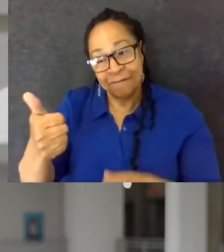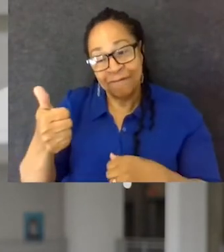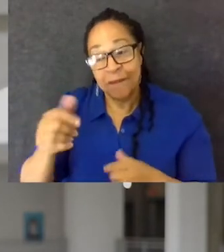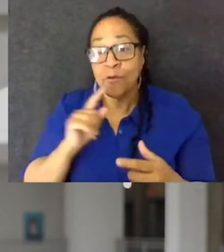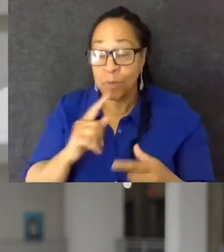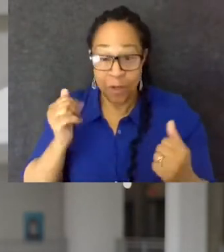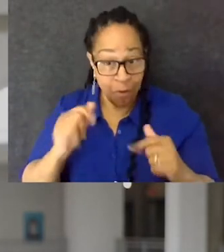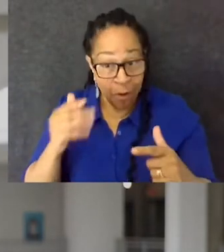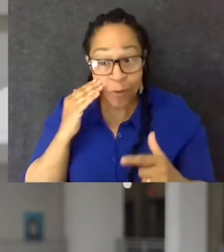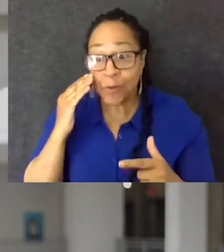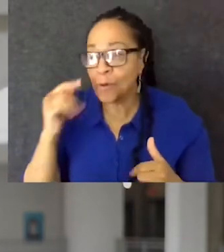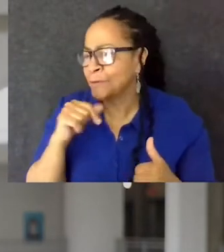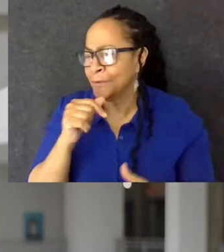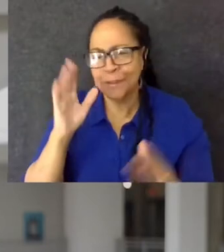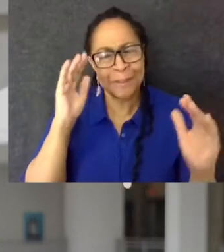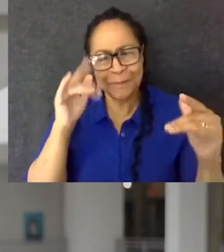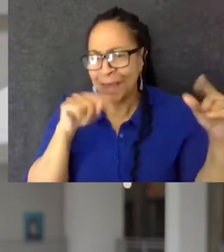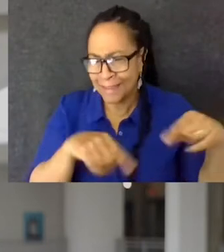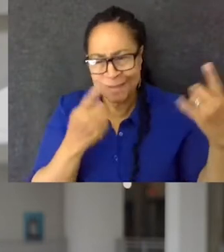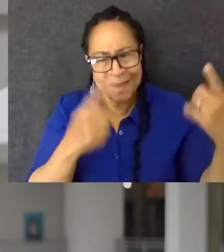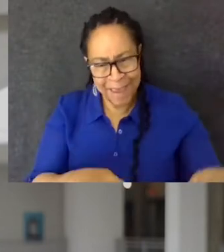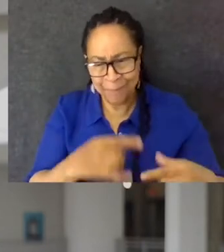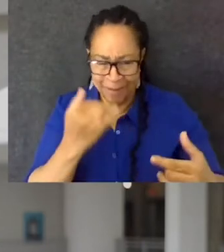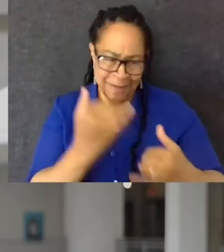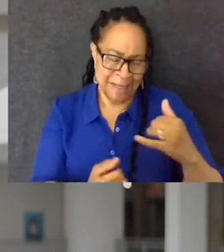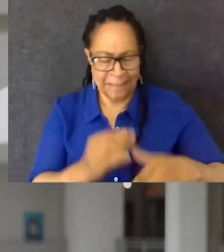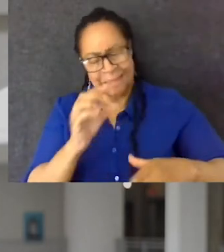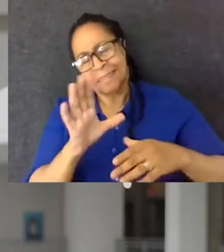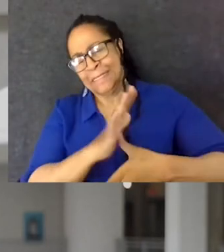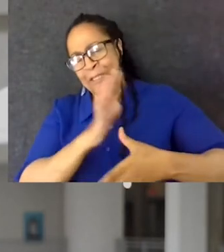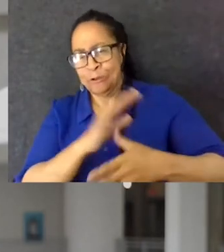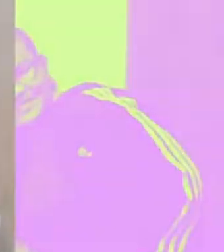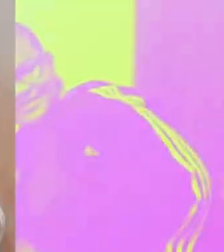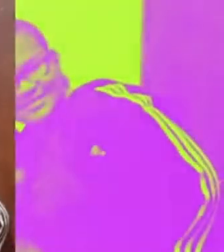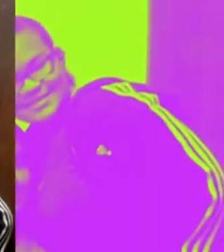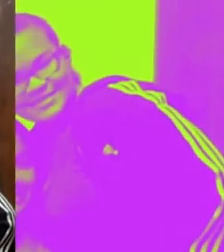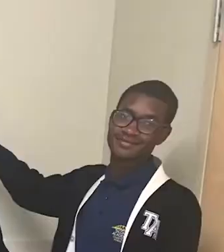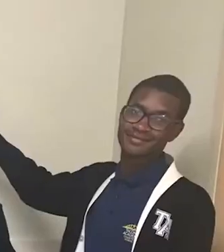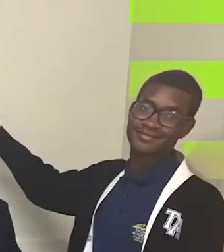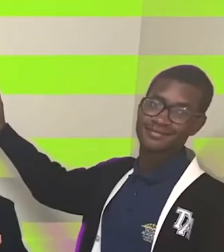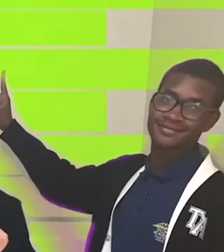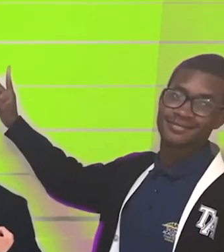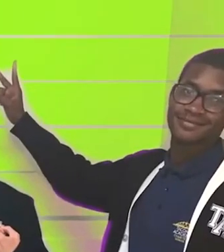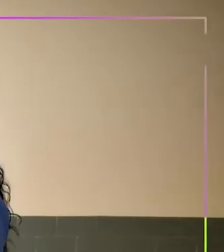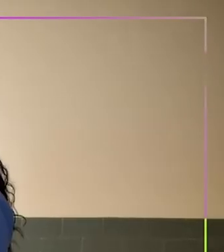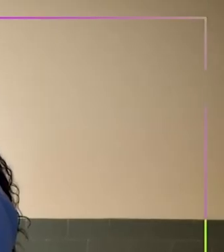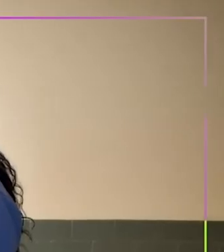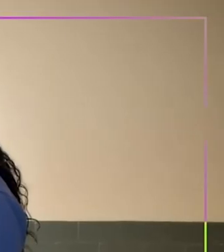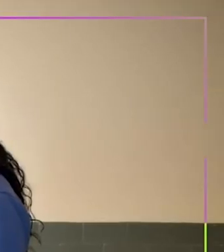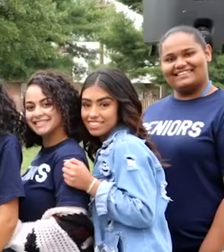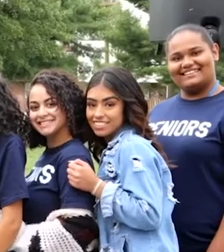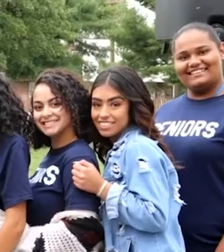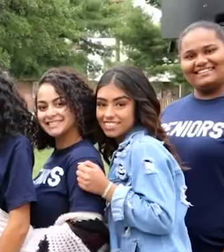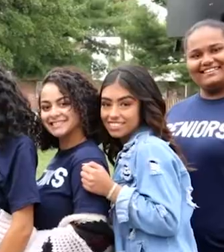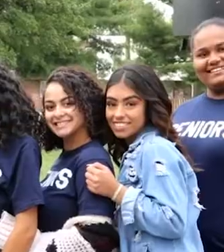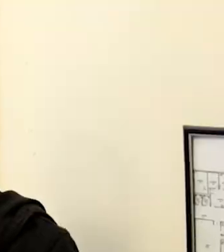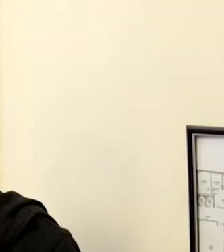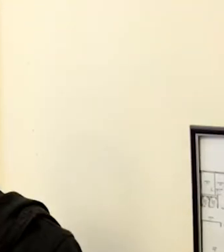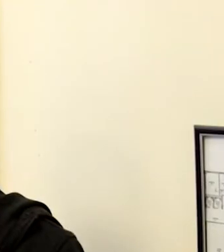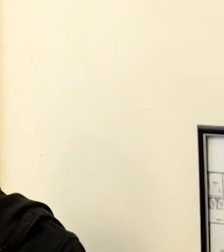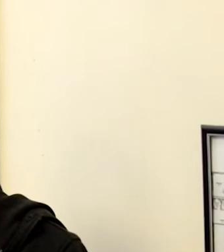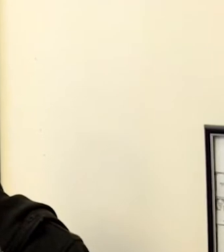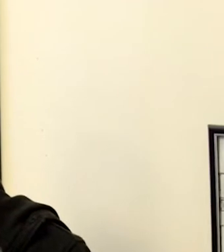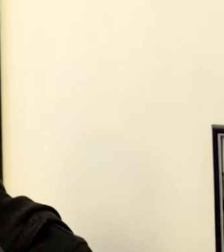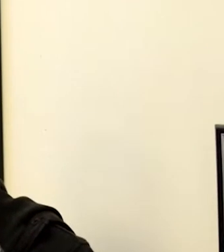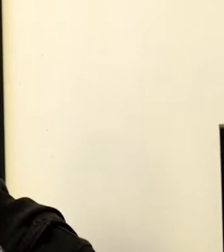proud. We all know this is not how you expected to end your senior year of high school. You thought you'd be dancing the night away